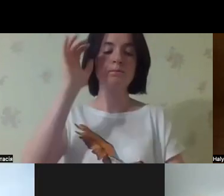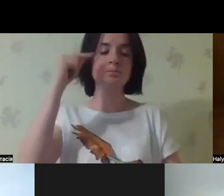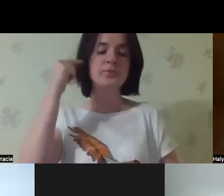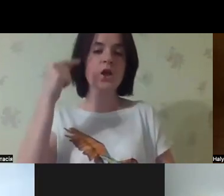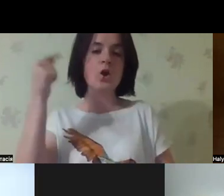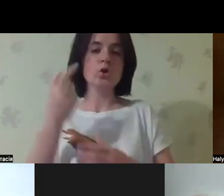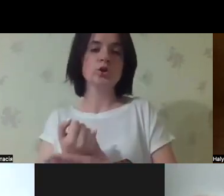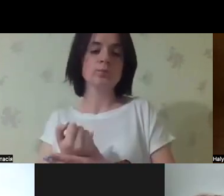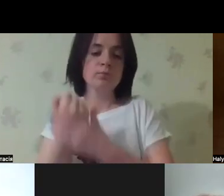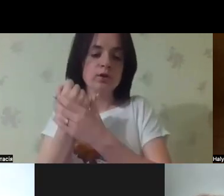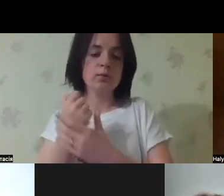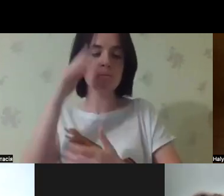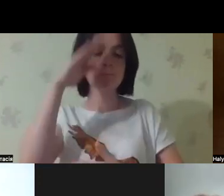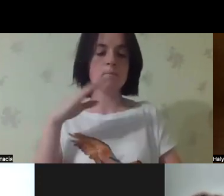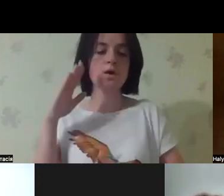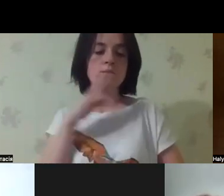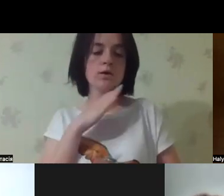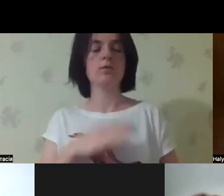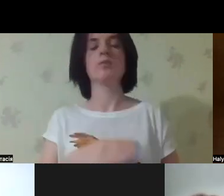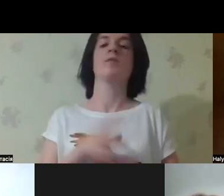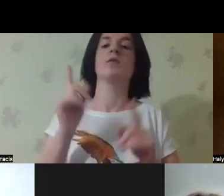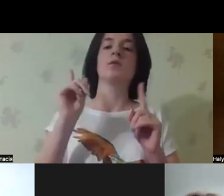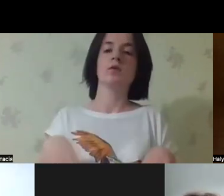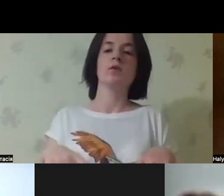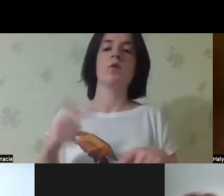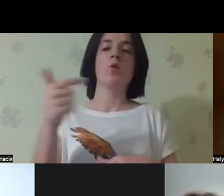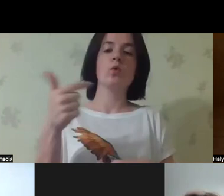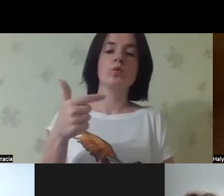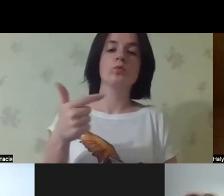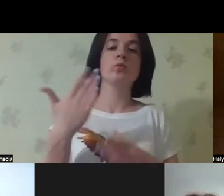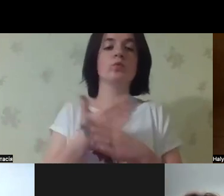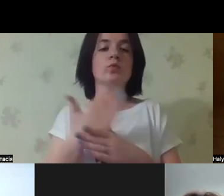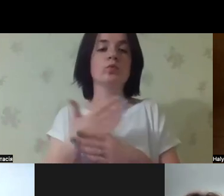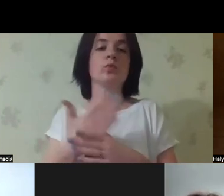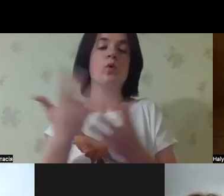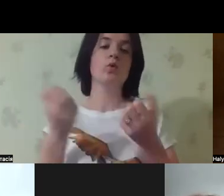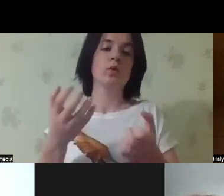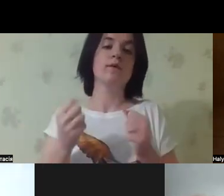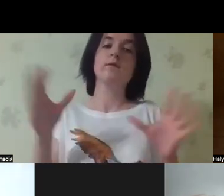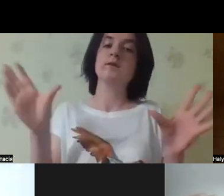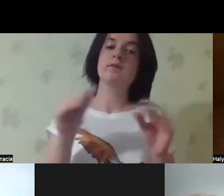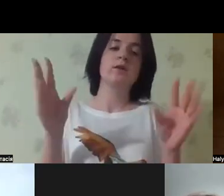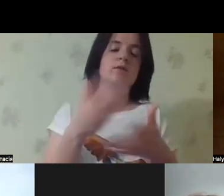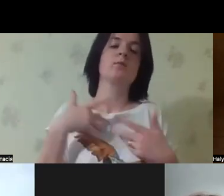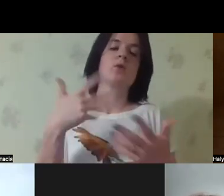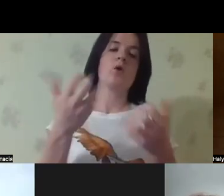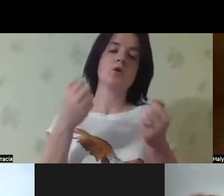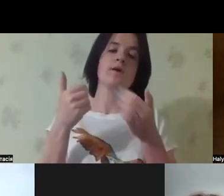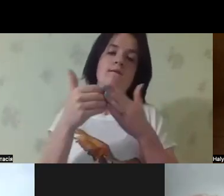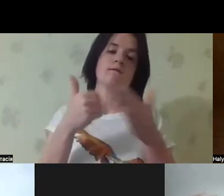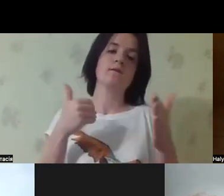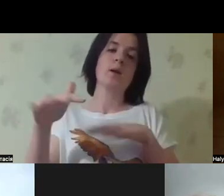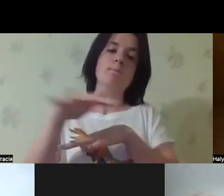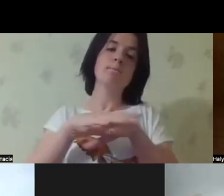disabilities and we offer psychological support to parents. And we also received